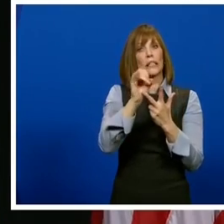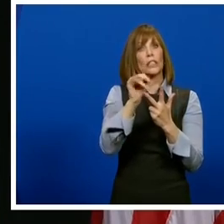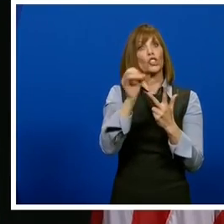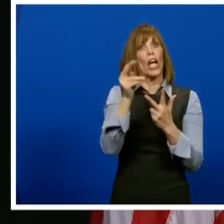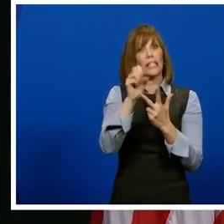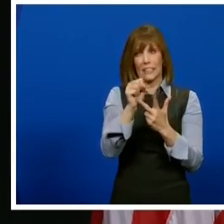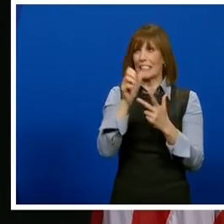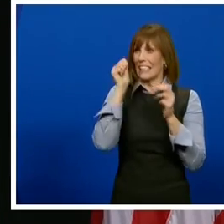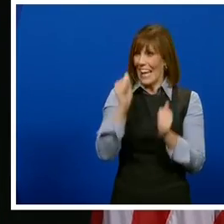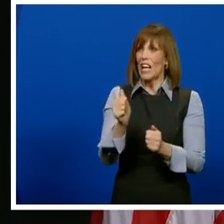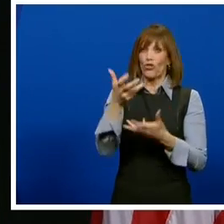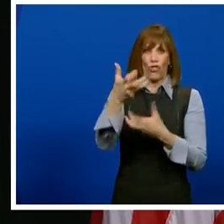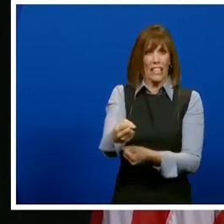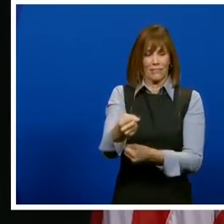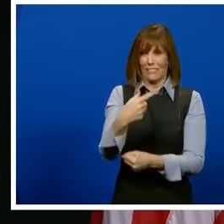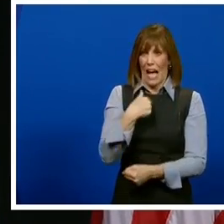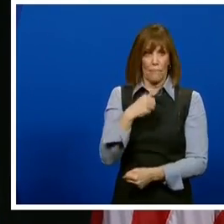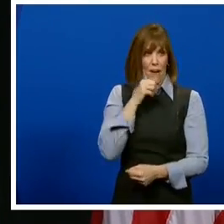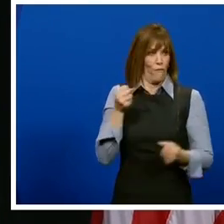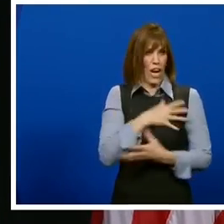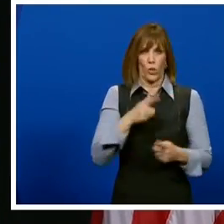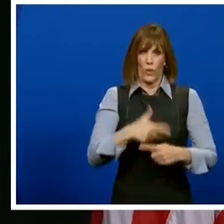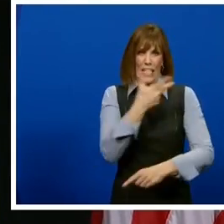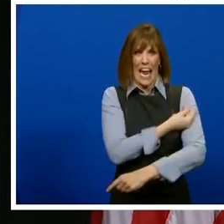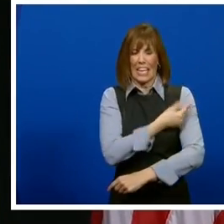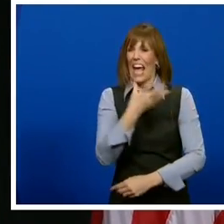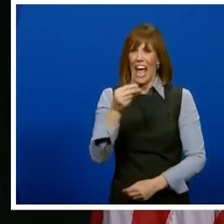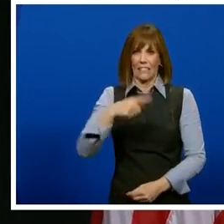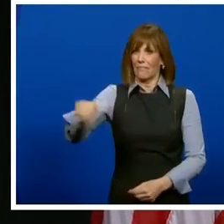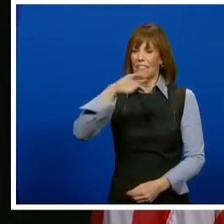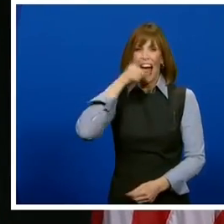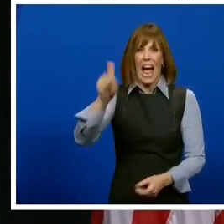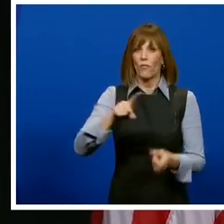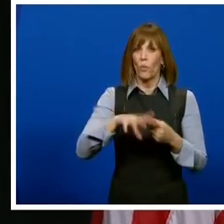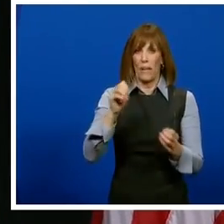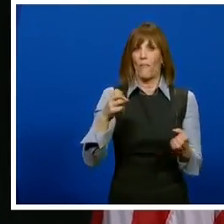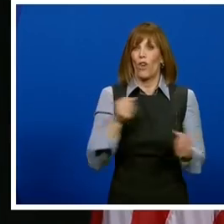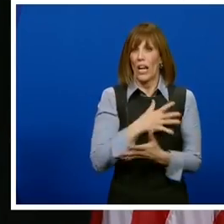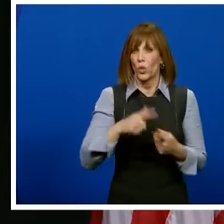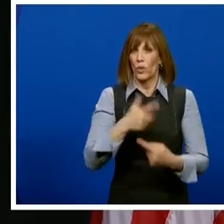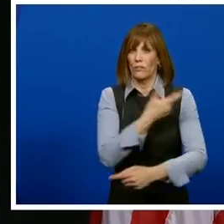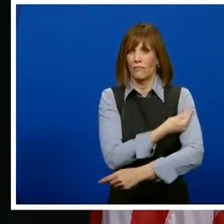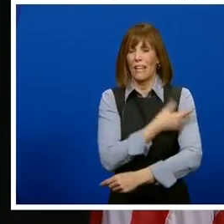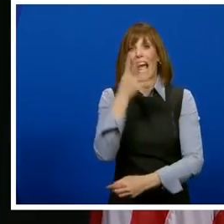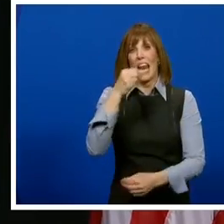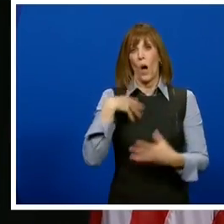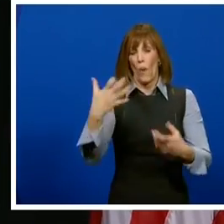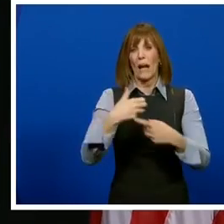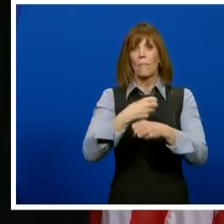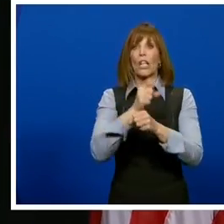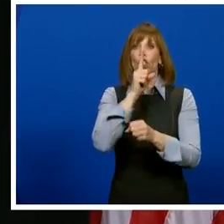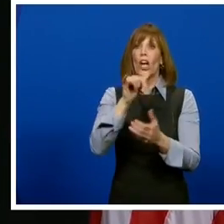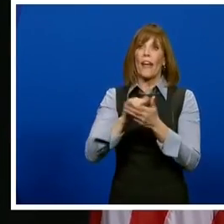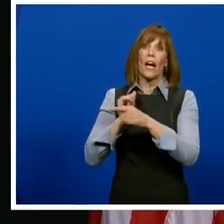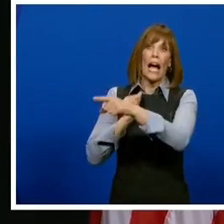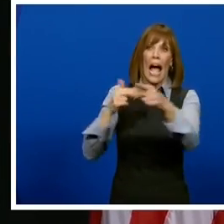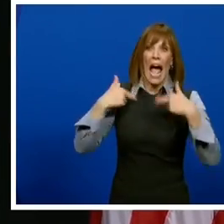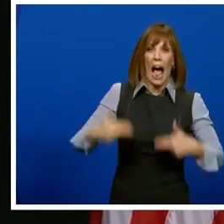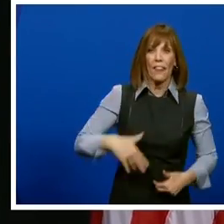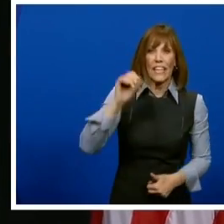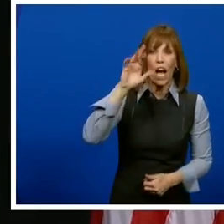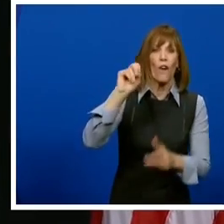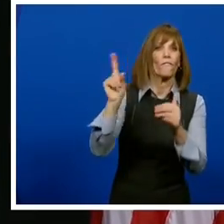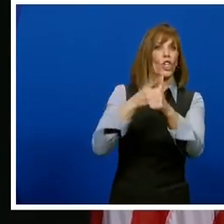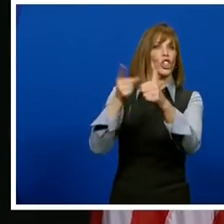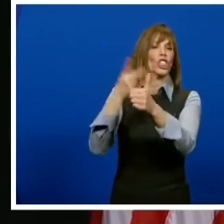They're afraid to take it. I also didn't want to, you know, I wanted to make sure that our health care workers were vaccinated. I wanted to make sure that our long-term